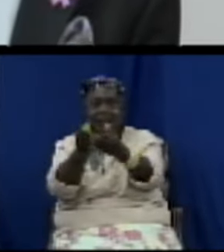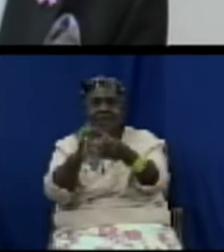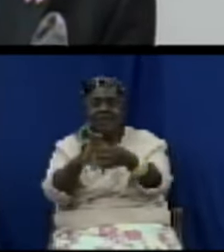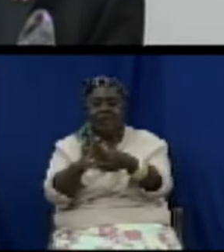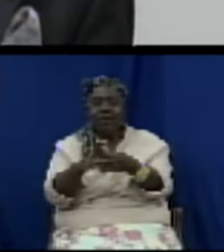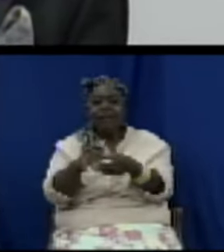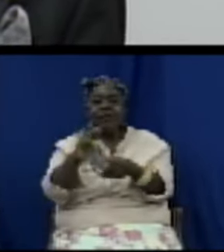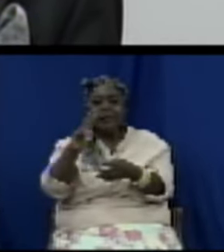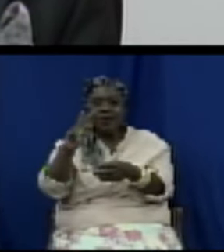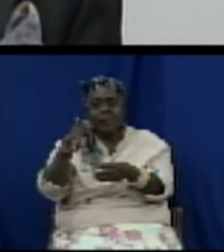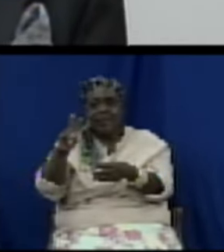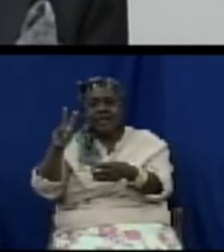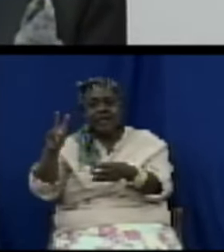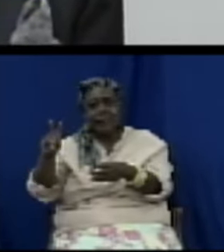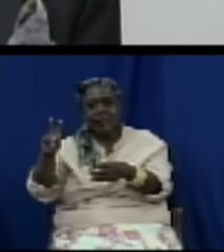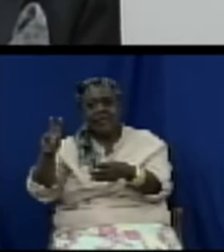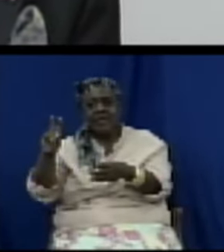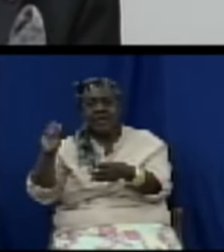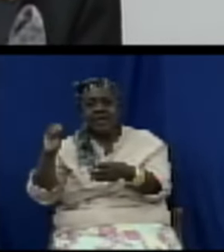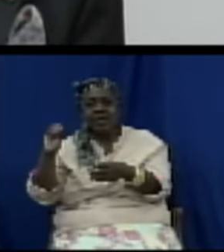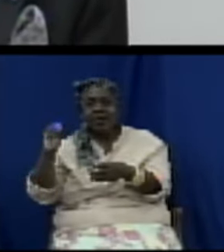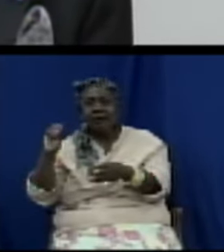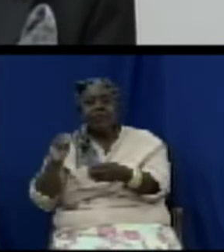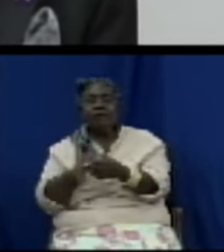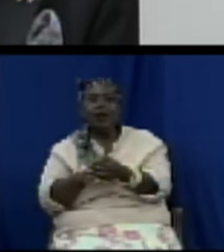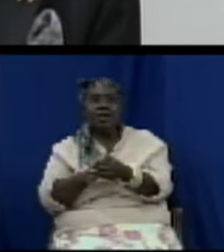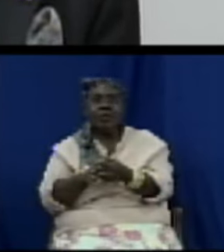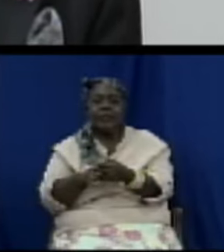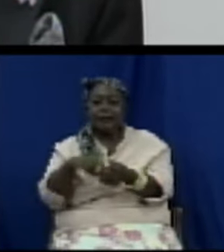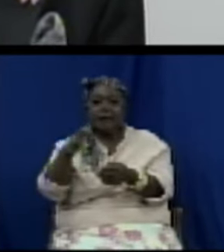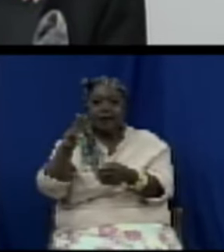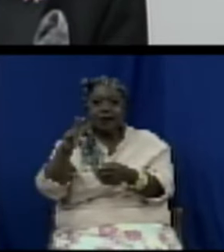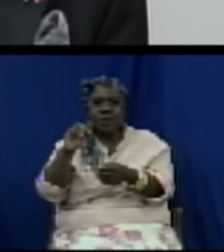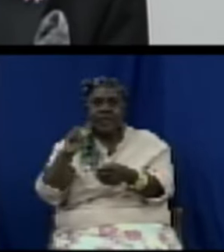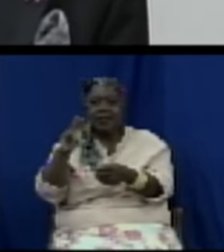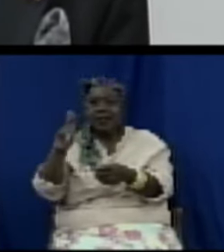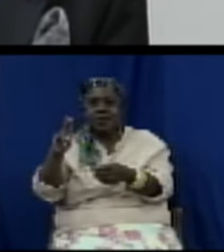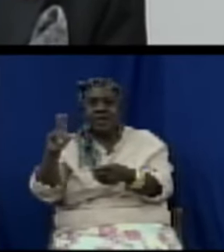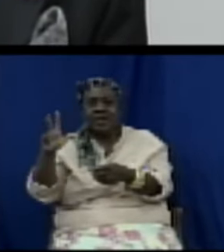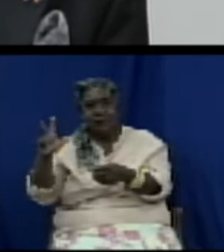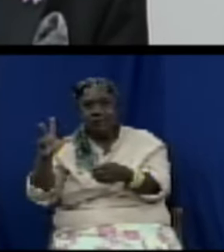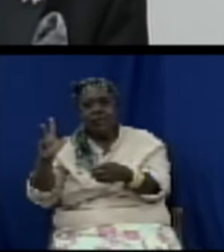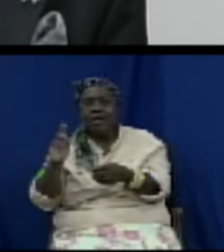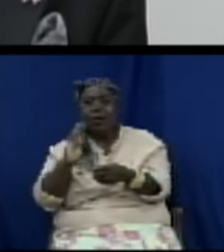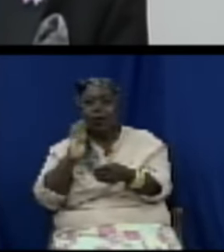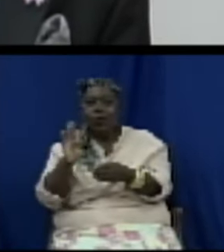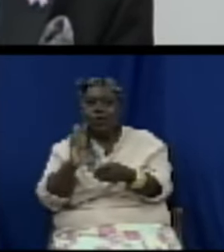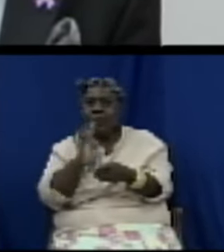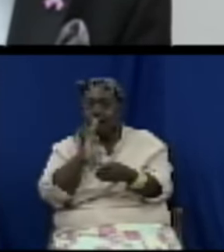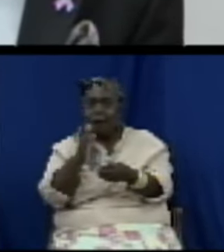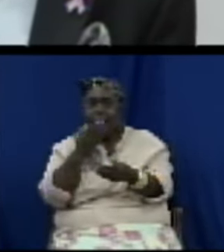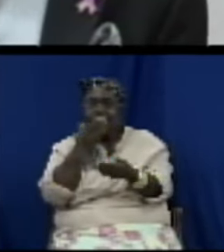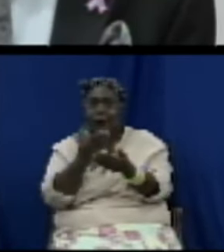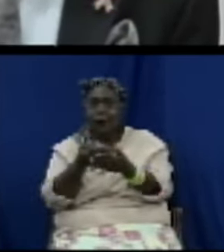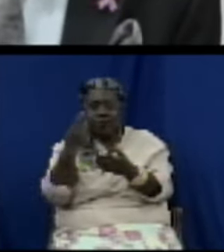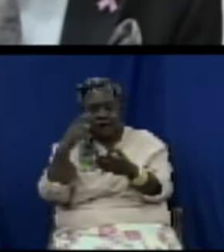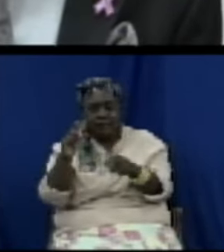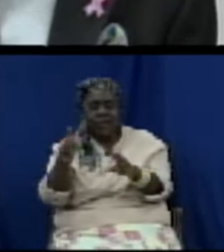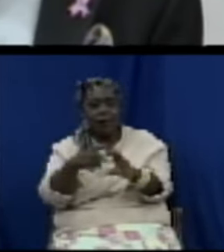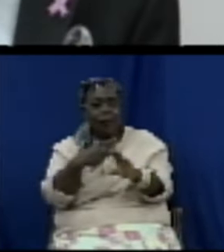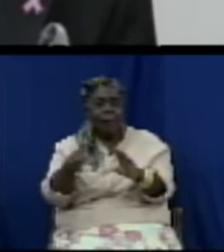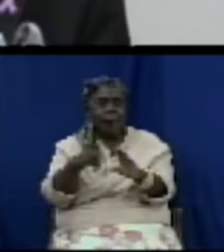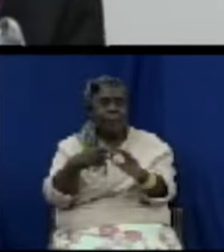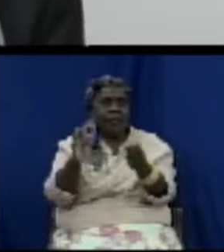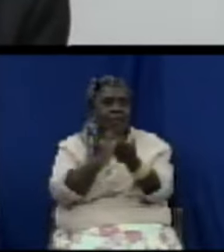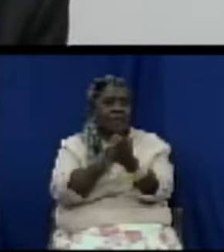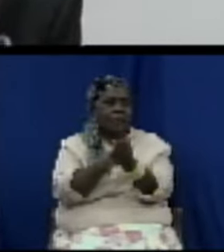is going to be a landmark piece of legislation in St. Gibson May it please you Madam Monsieur